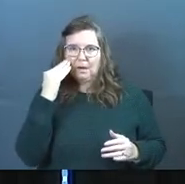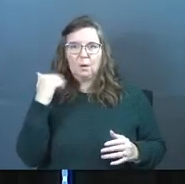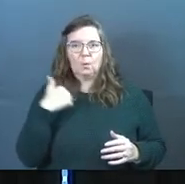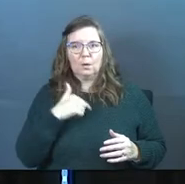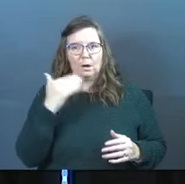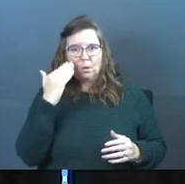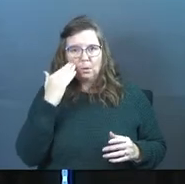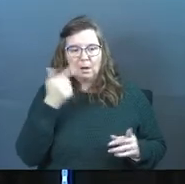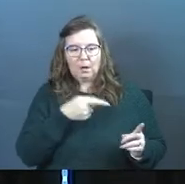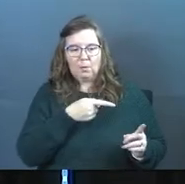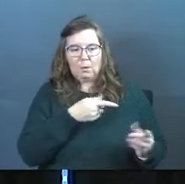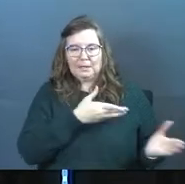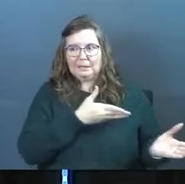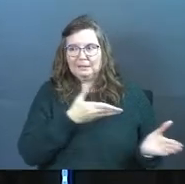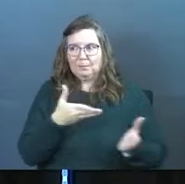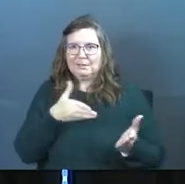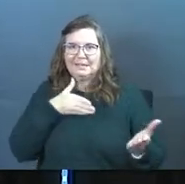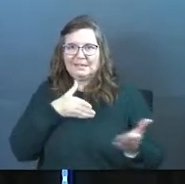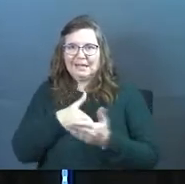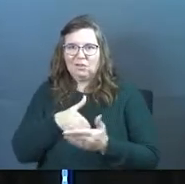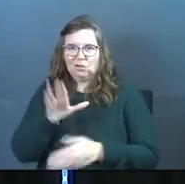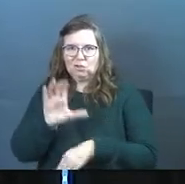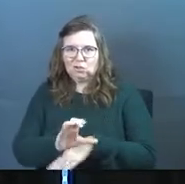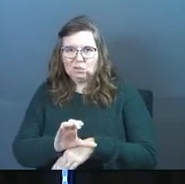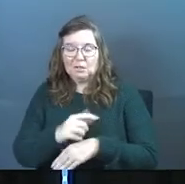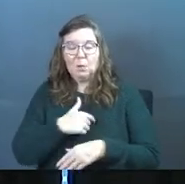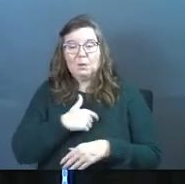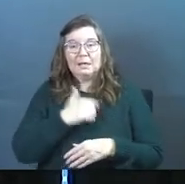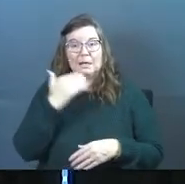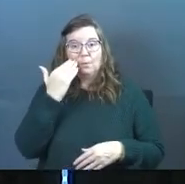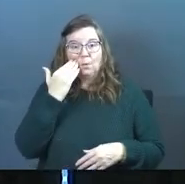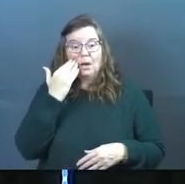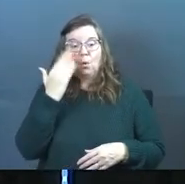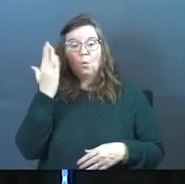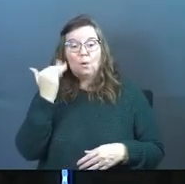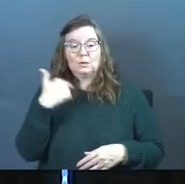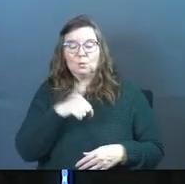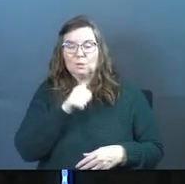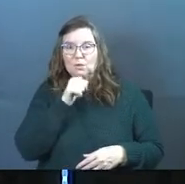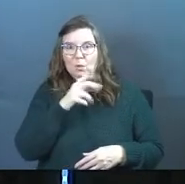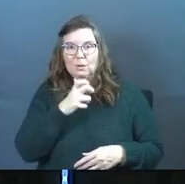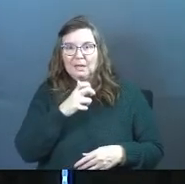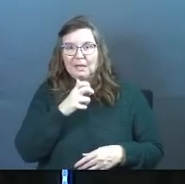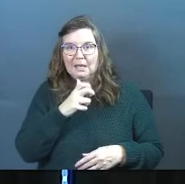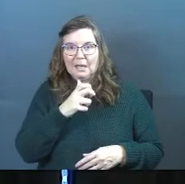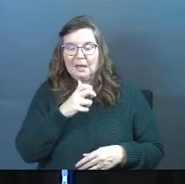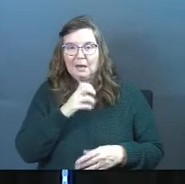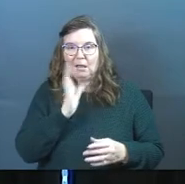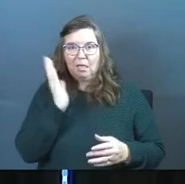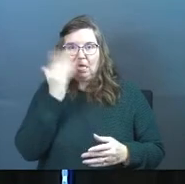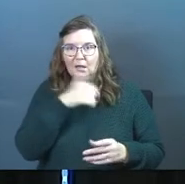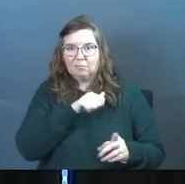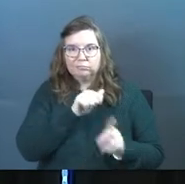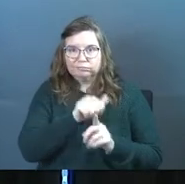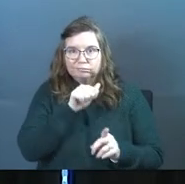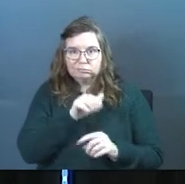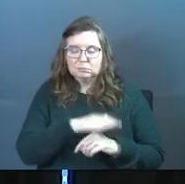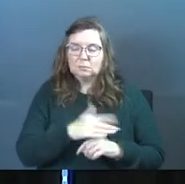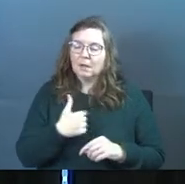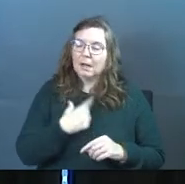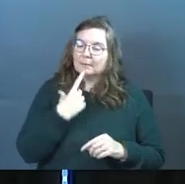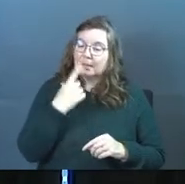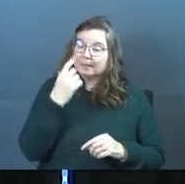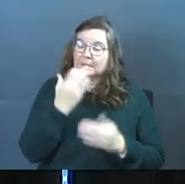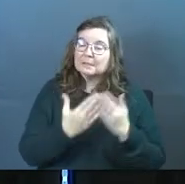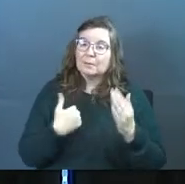We're aware of what he brings against the church. And we need to be aware so that we don't get outsmarted. Now I'm saying that to you because